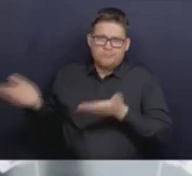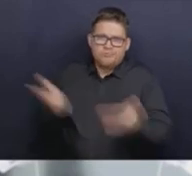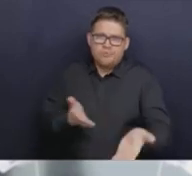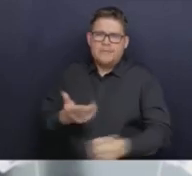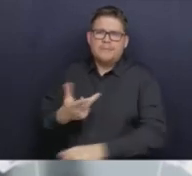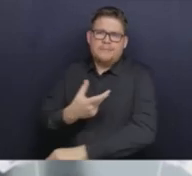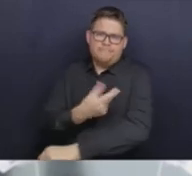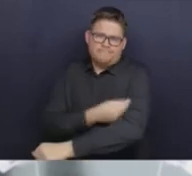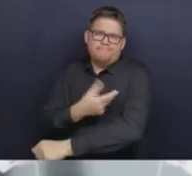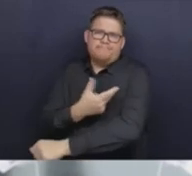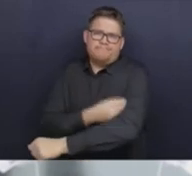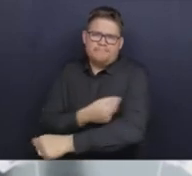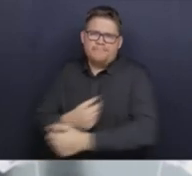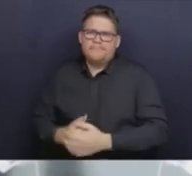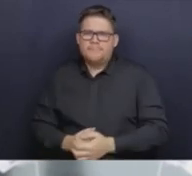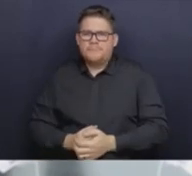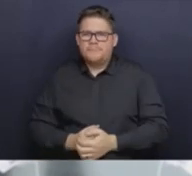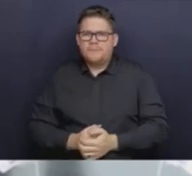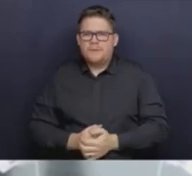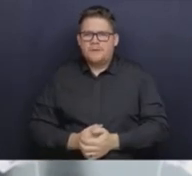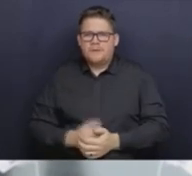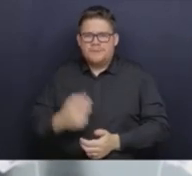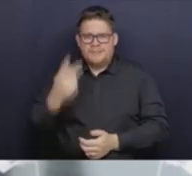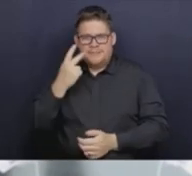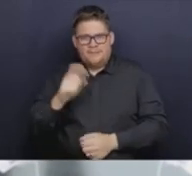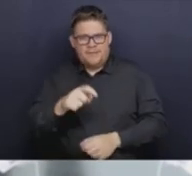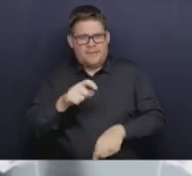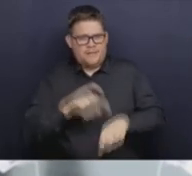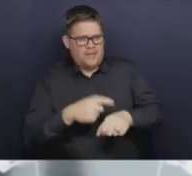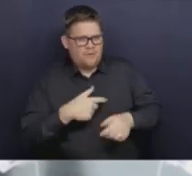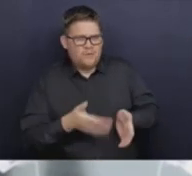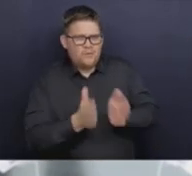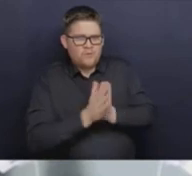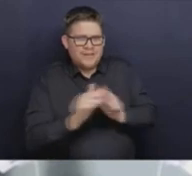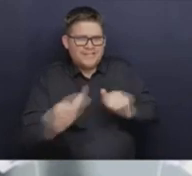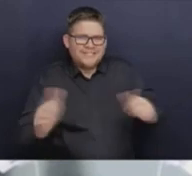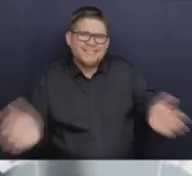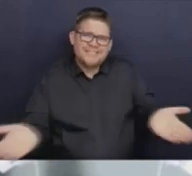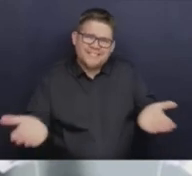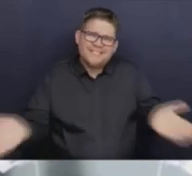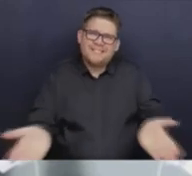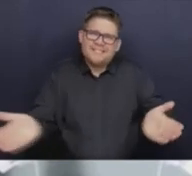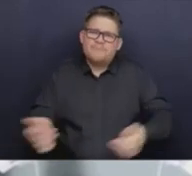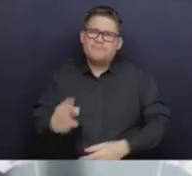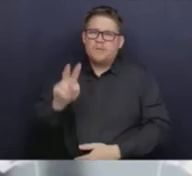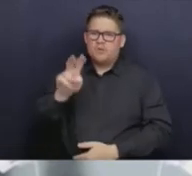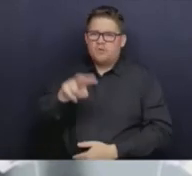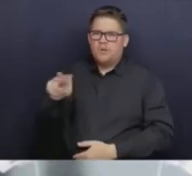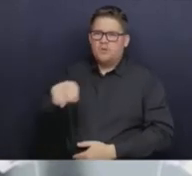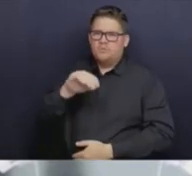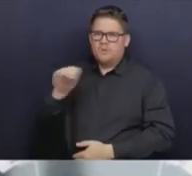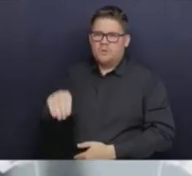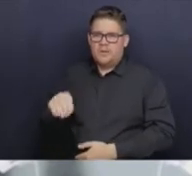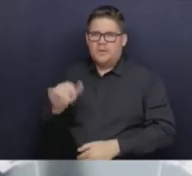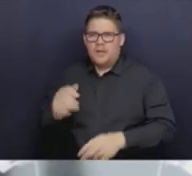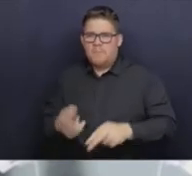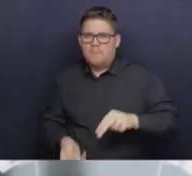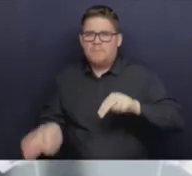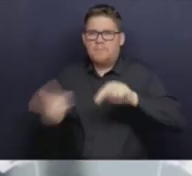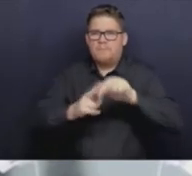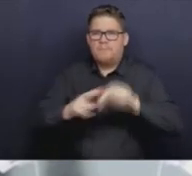Early in December, I think it was 22% in that category at that time. It's now 35%. This is a significant